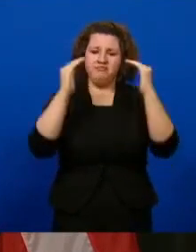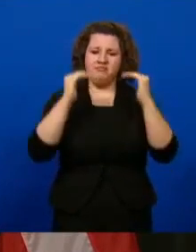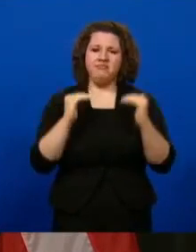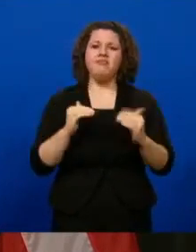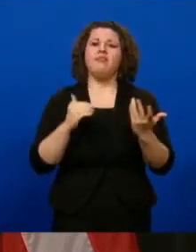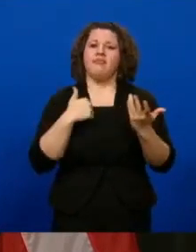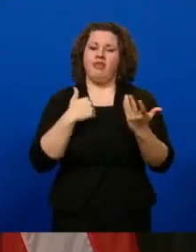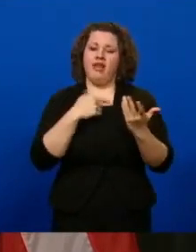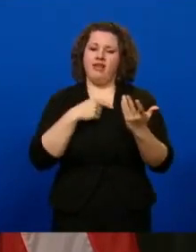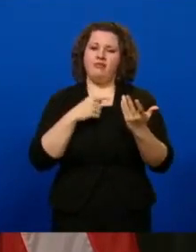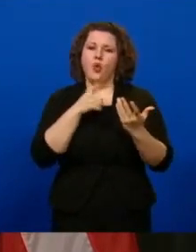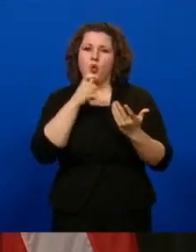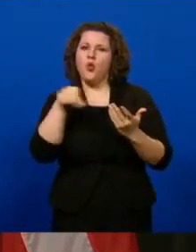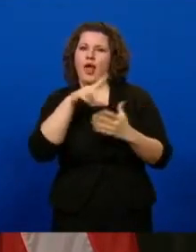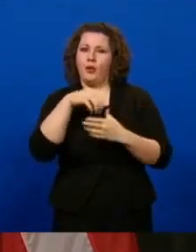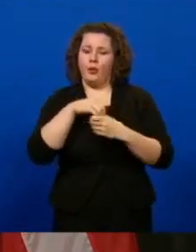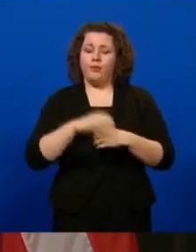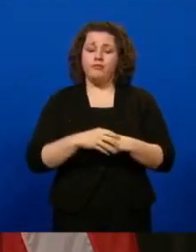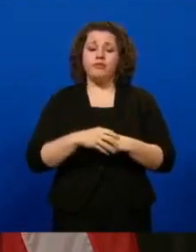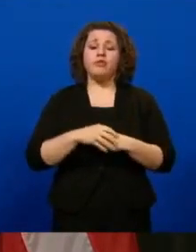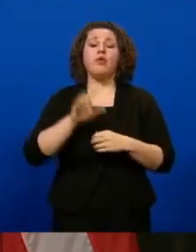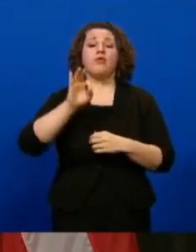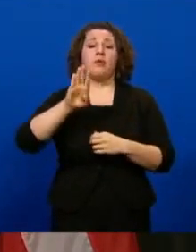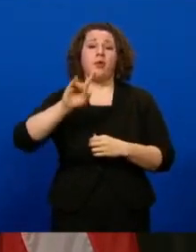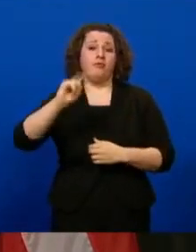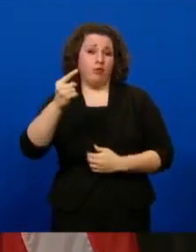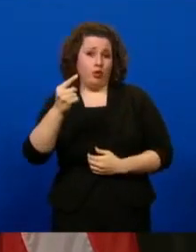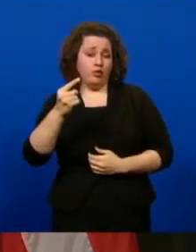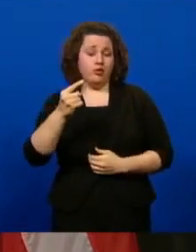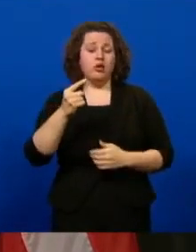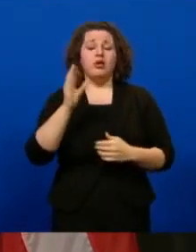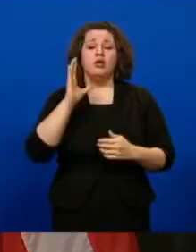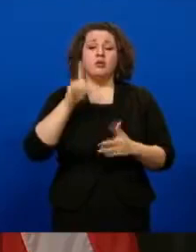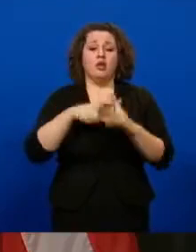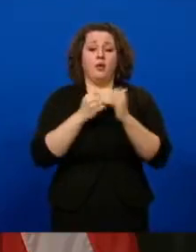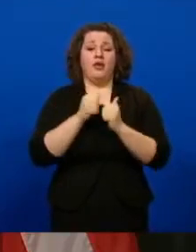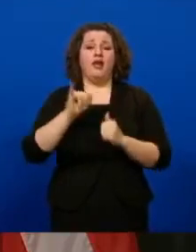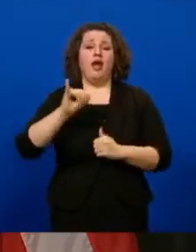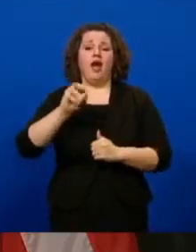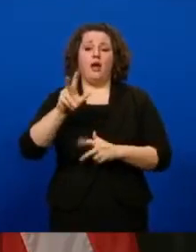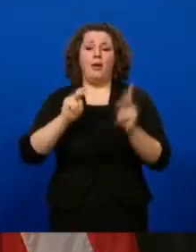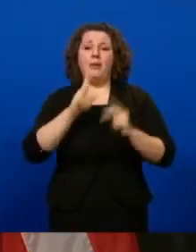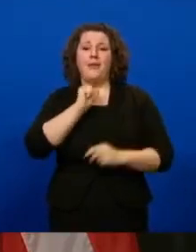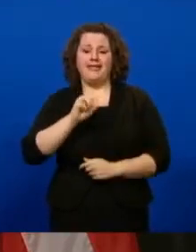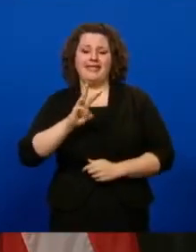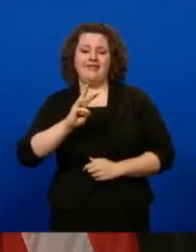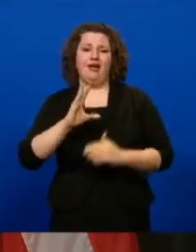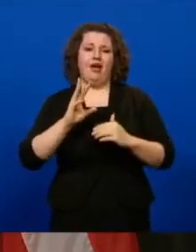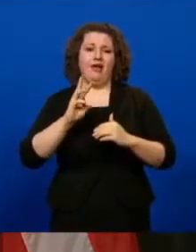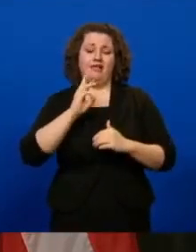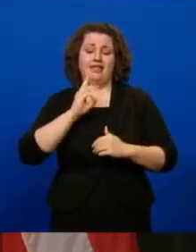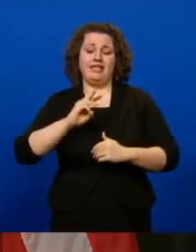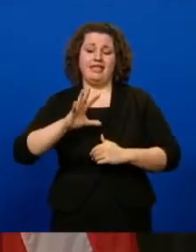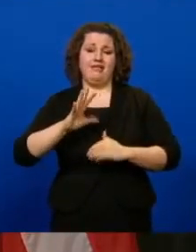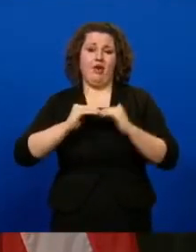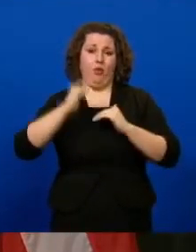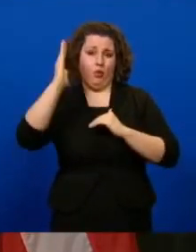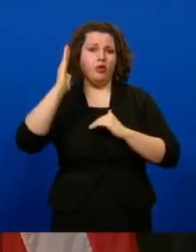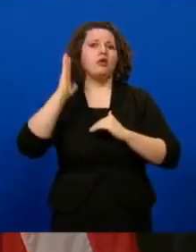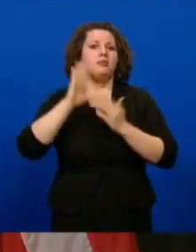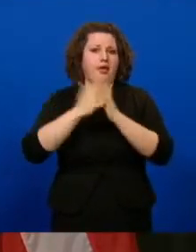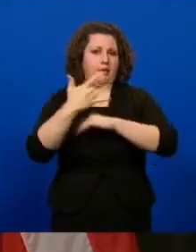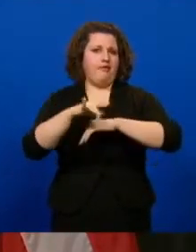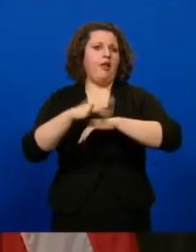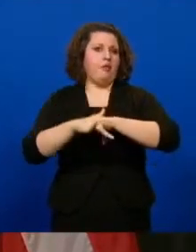populations. So, beginning February 1st, Iowans age 65 and older will be eligible for vaccination.